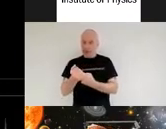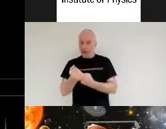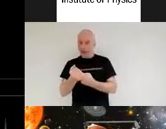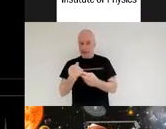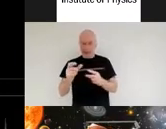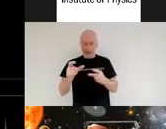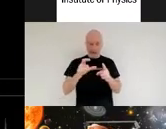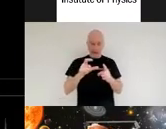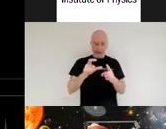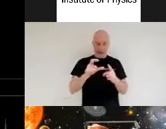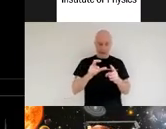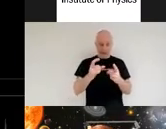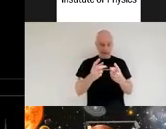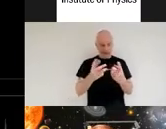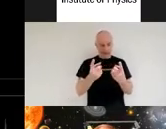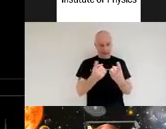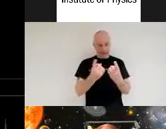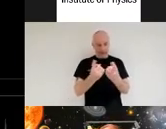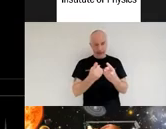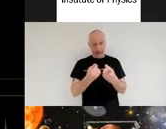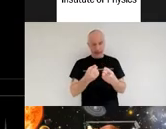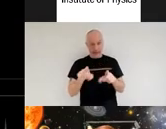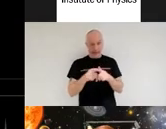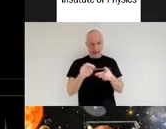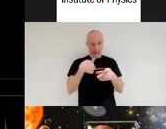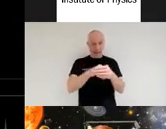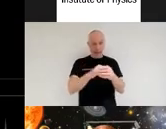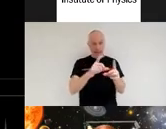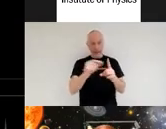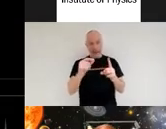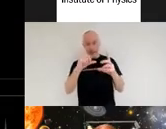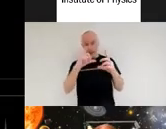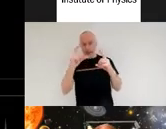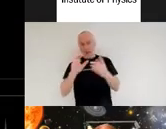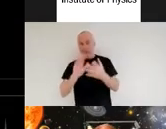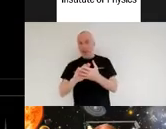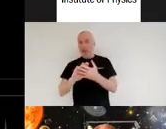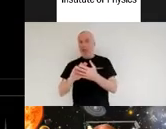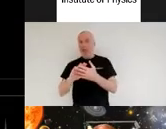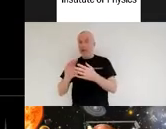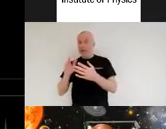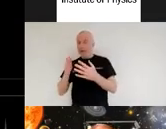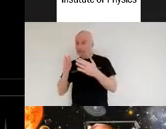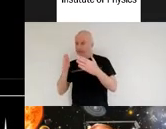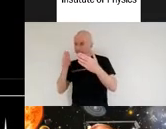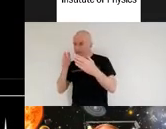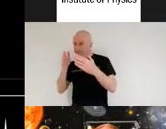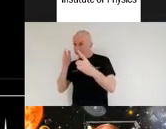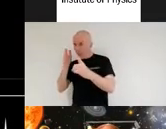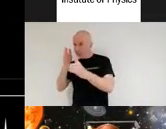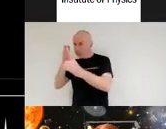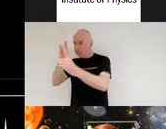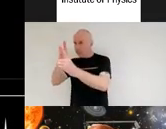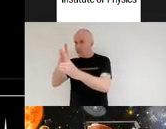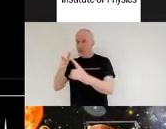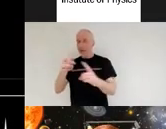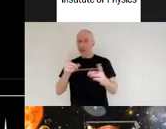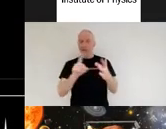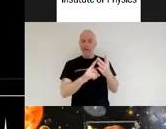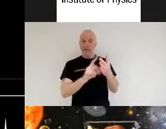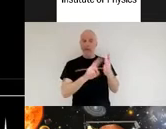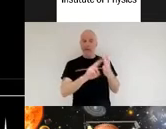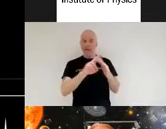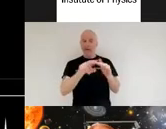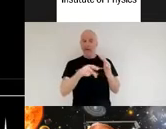material and they are keyed specifically to working in the infrared of course we don't just want to take